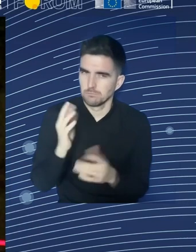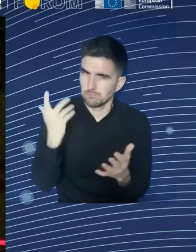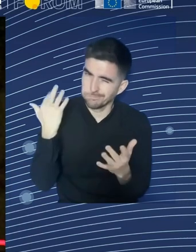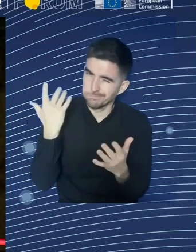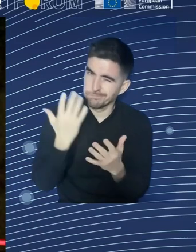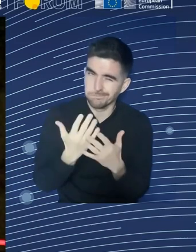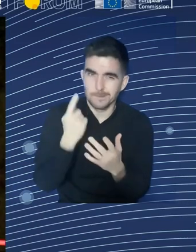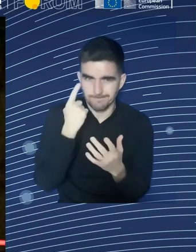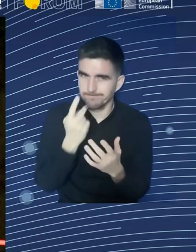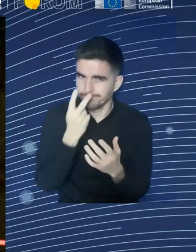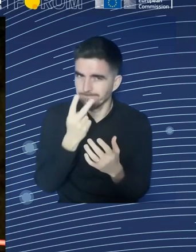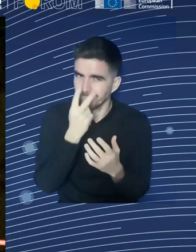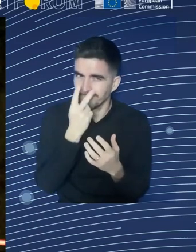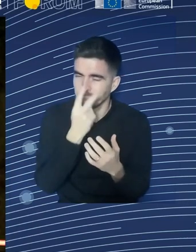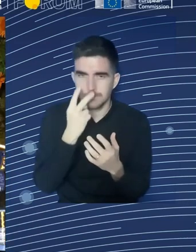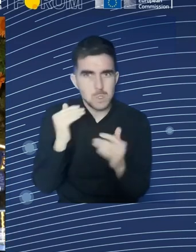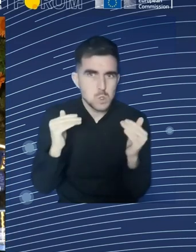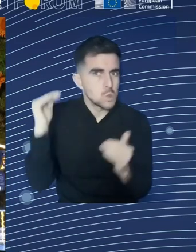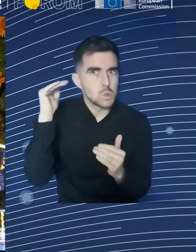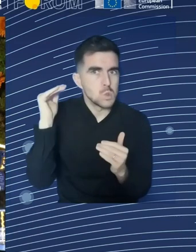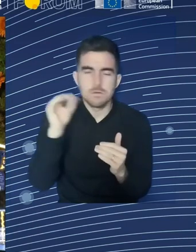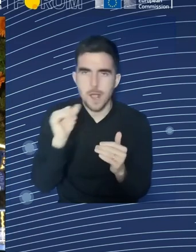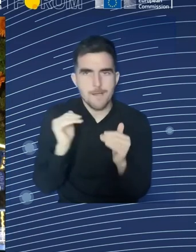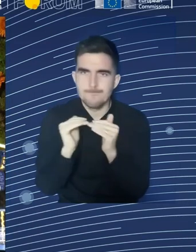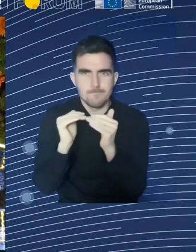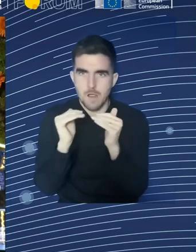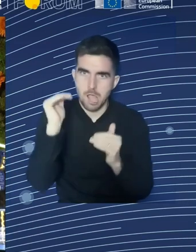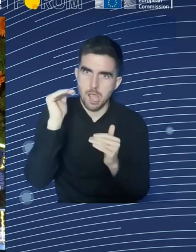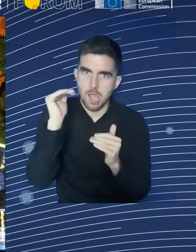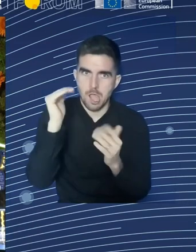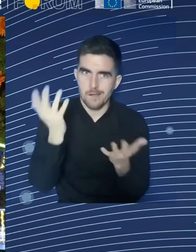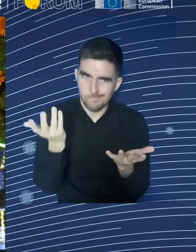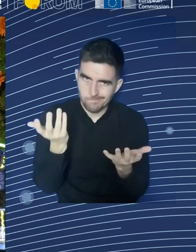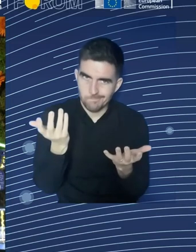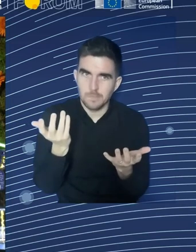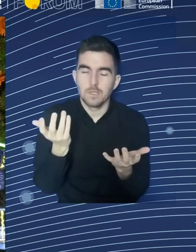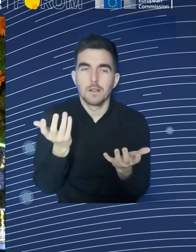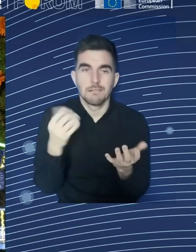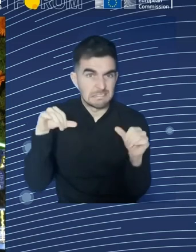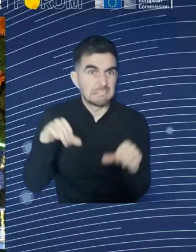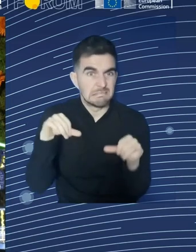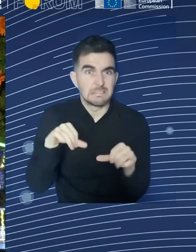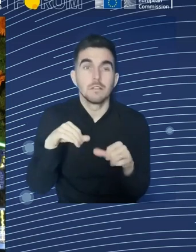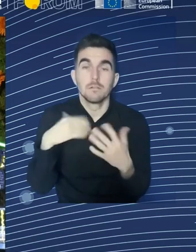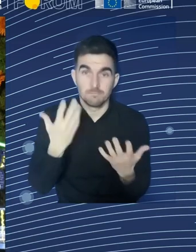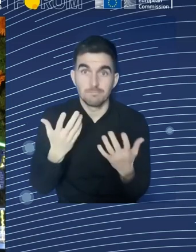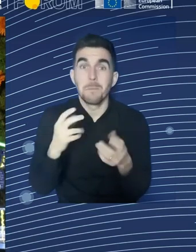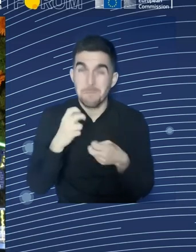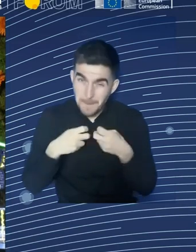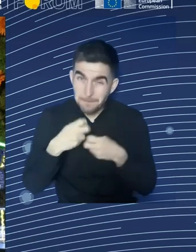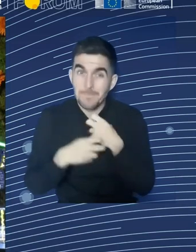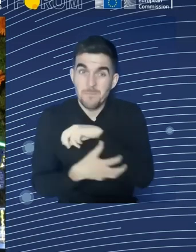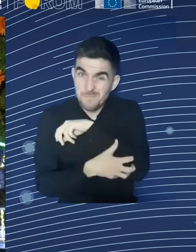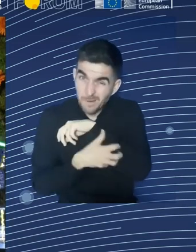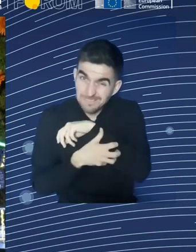although we also belong to a region in the world that has the biggest and most generous welfare